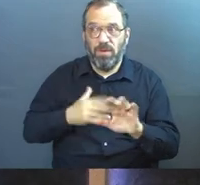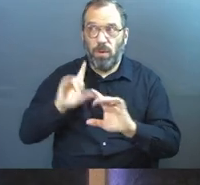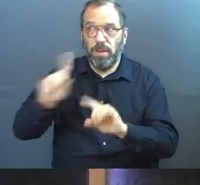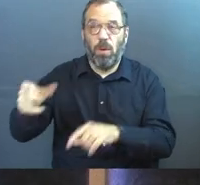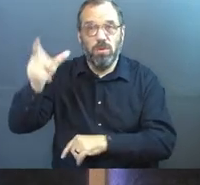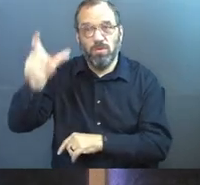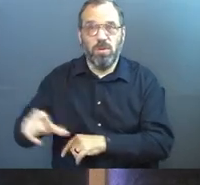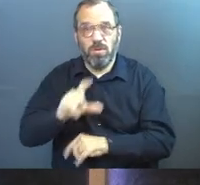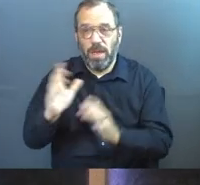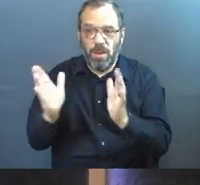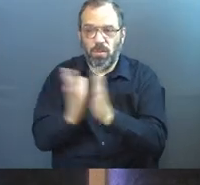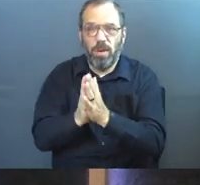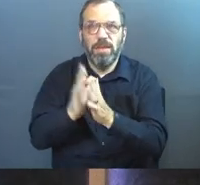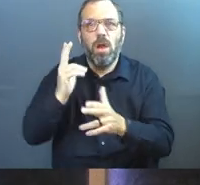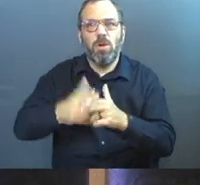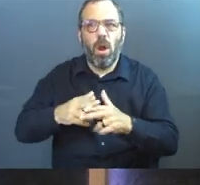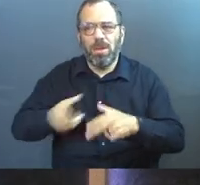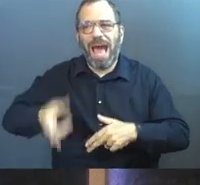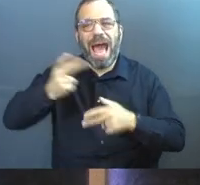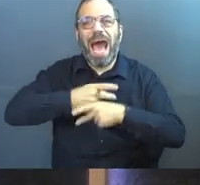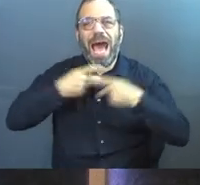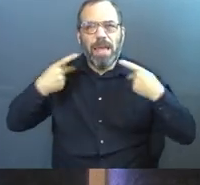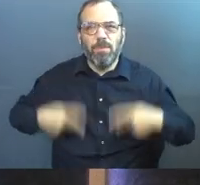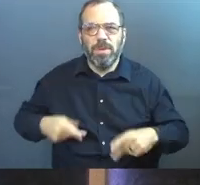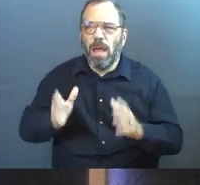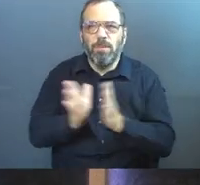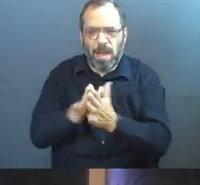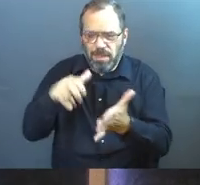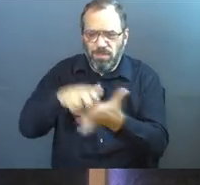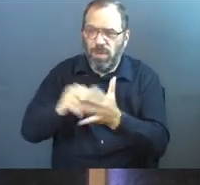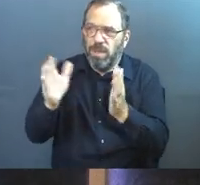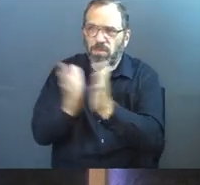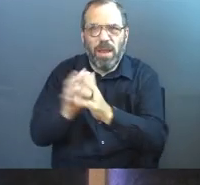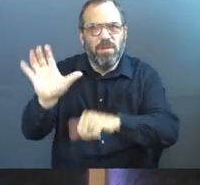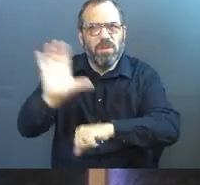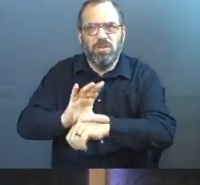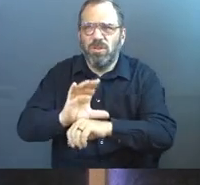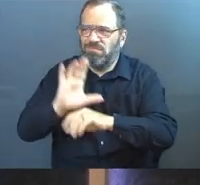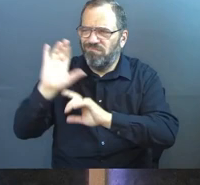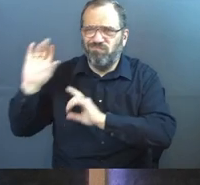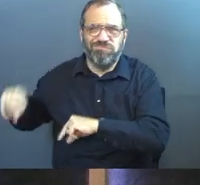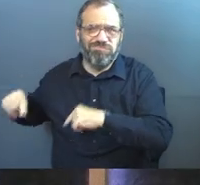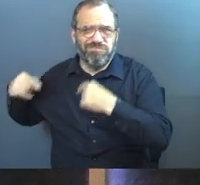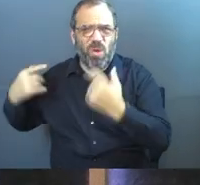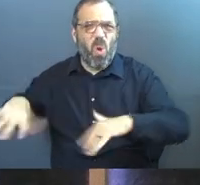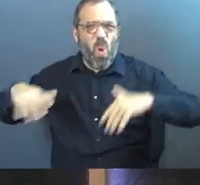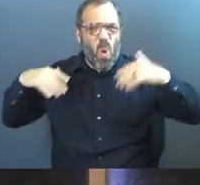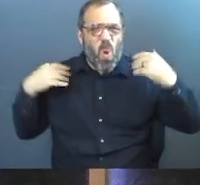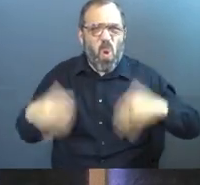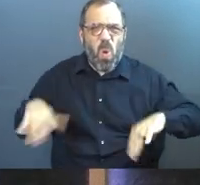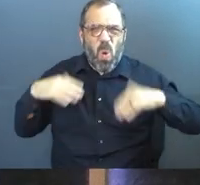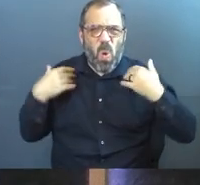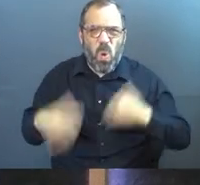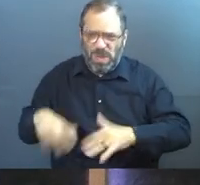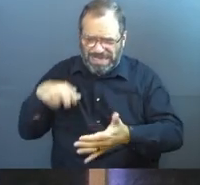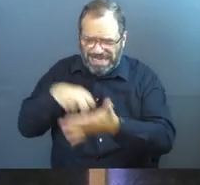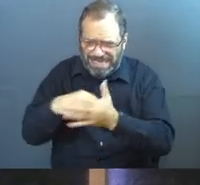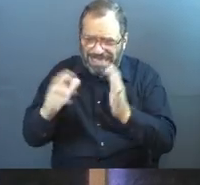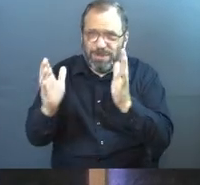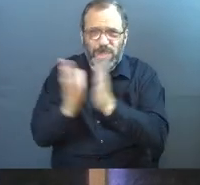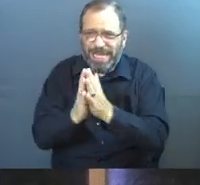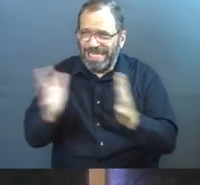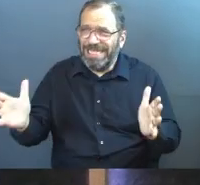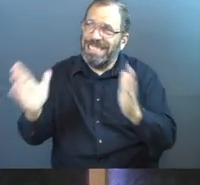he goes to the cross and he prays what's called the high priestly prayer and just means he prayed for the church of all time. And he has this moment and he's,